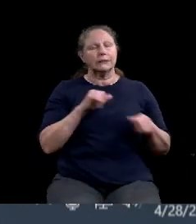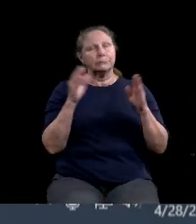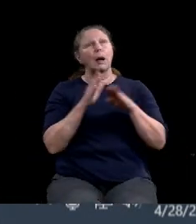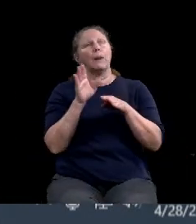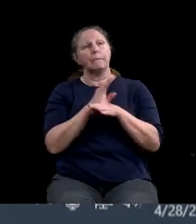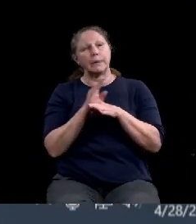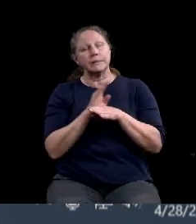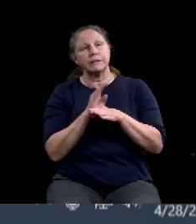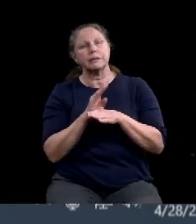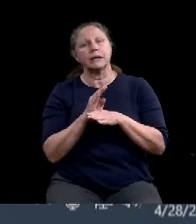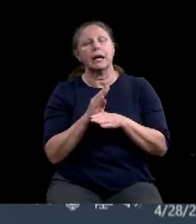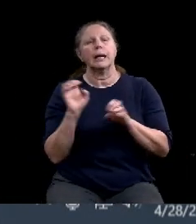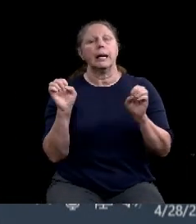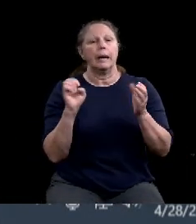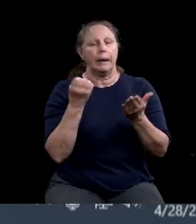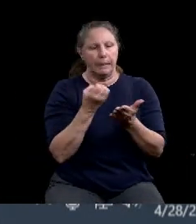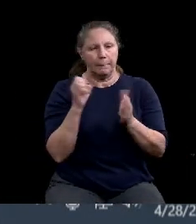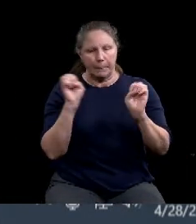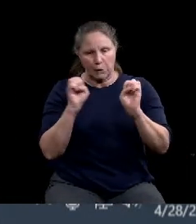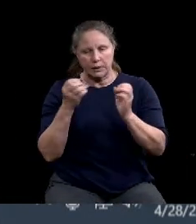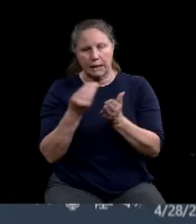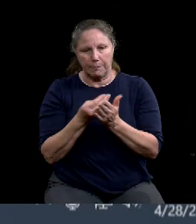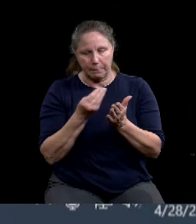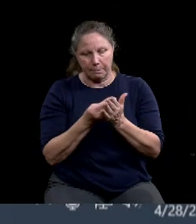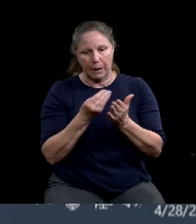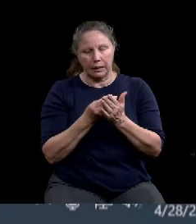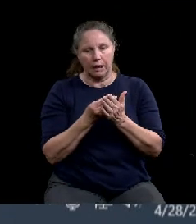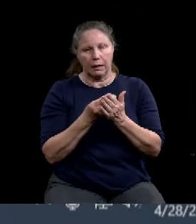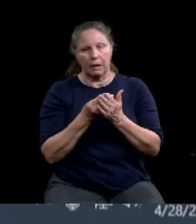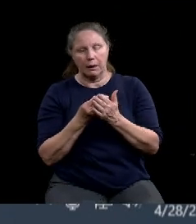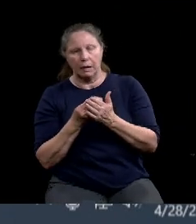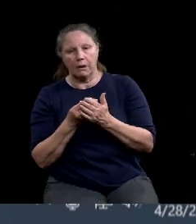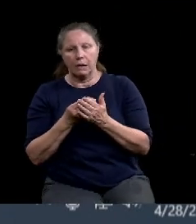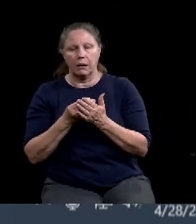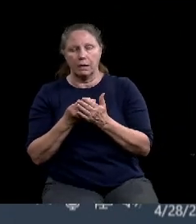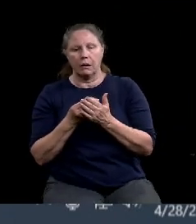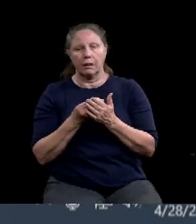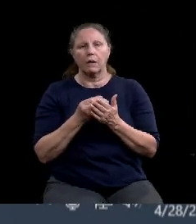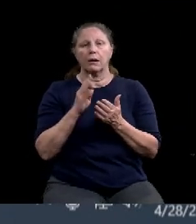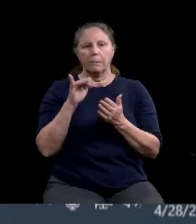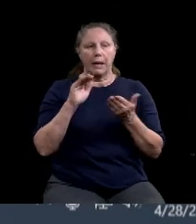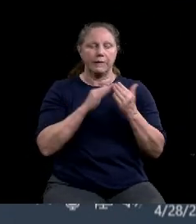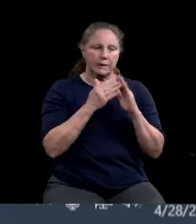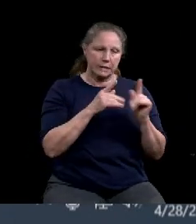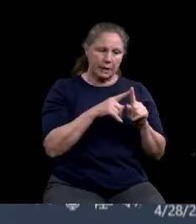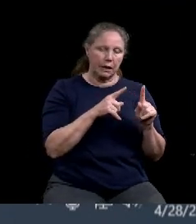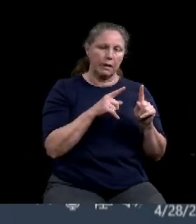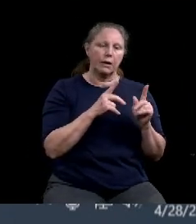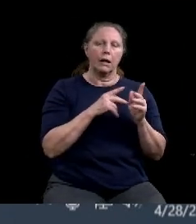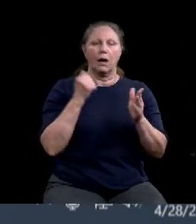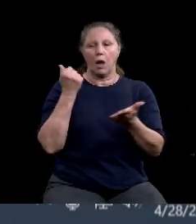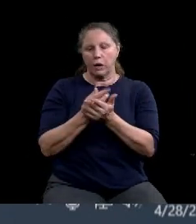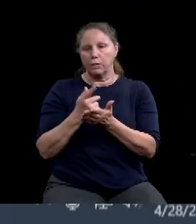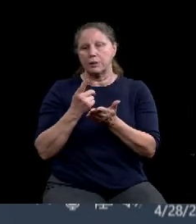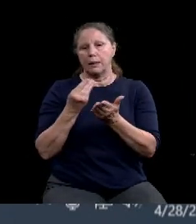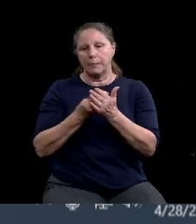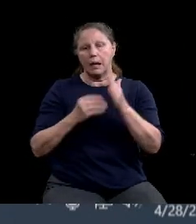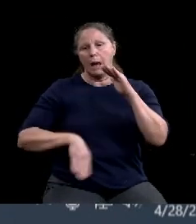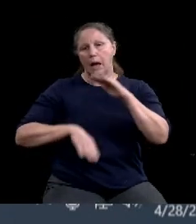administration, uh, by the city of the program, authorizing an amount not to exceed 415,000 of Waco-McClendon County